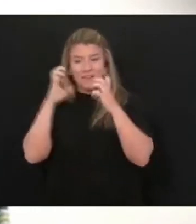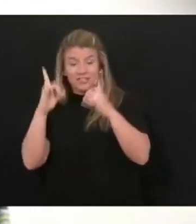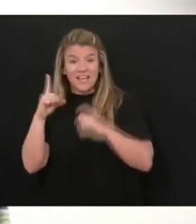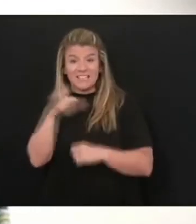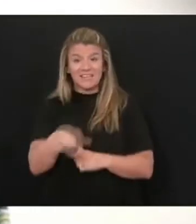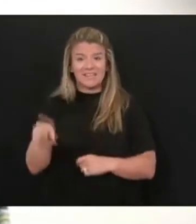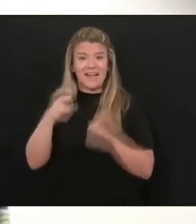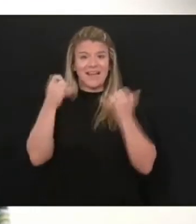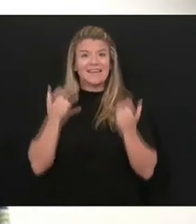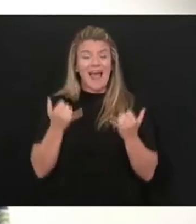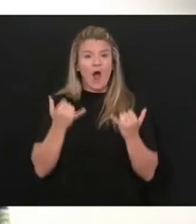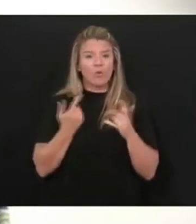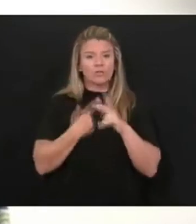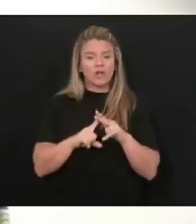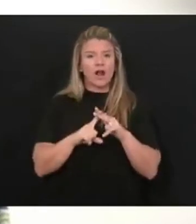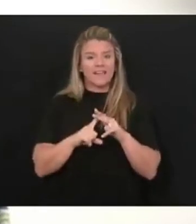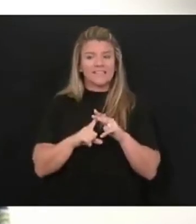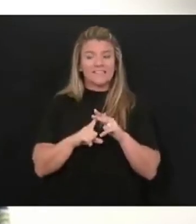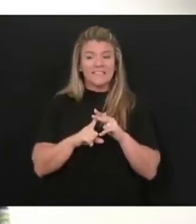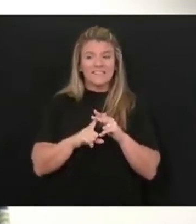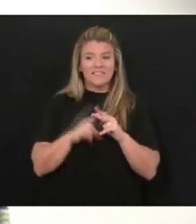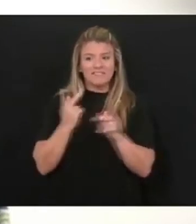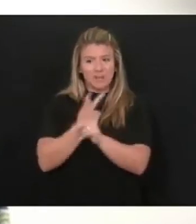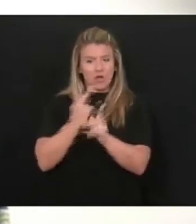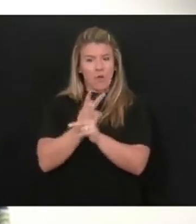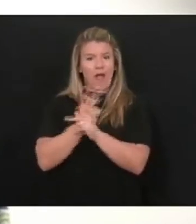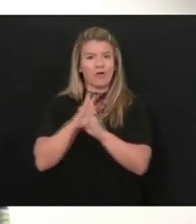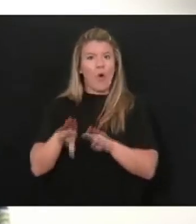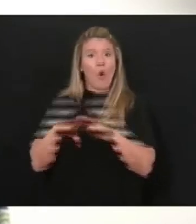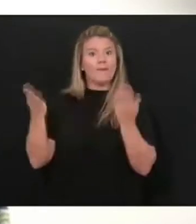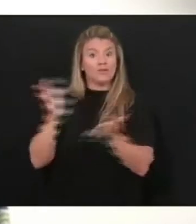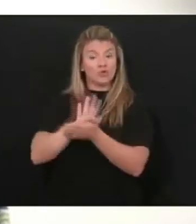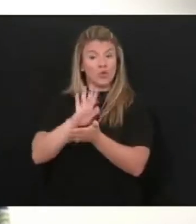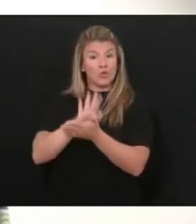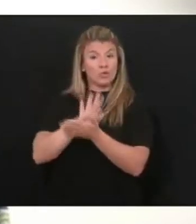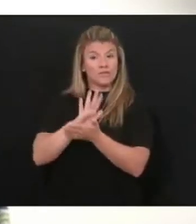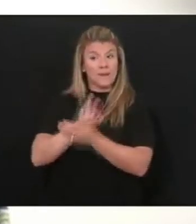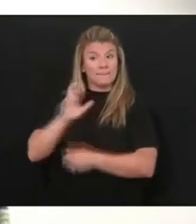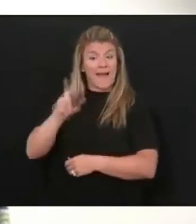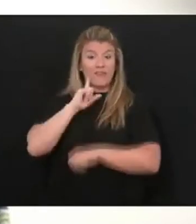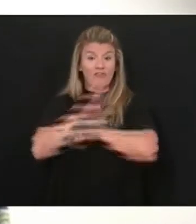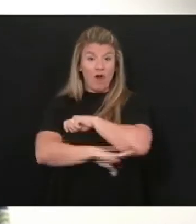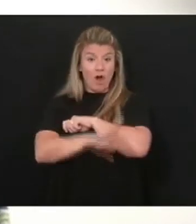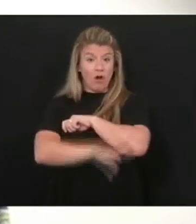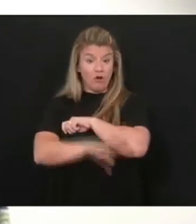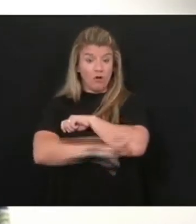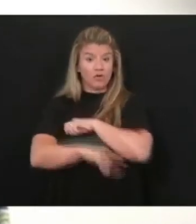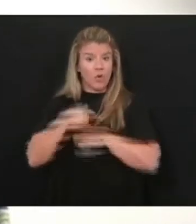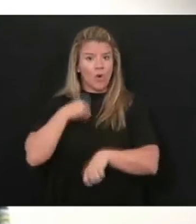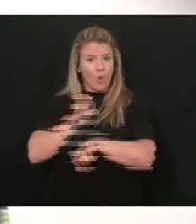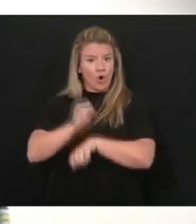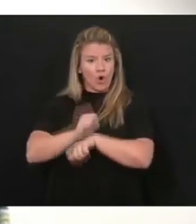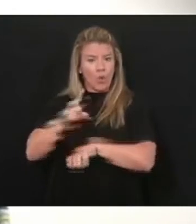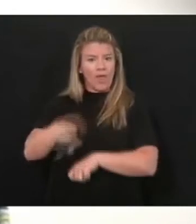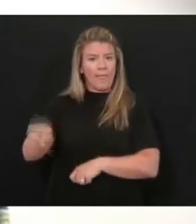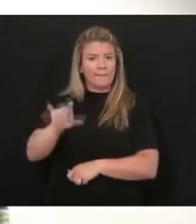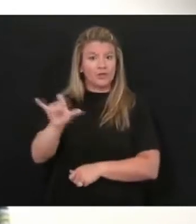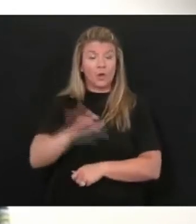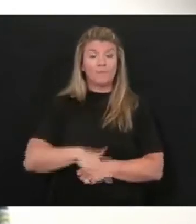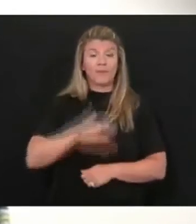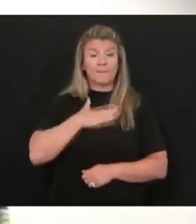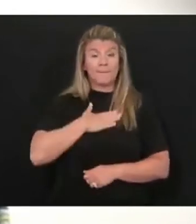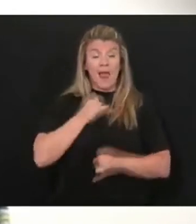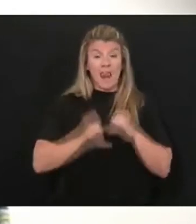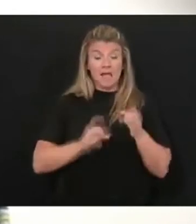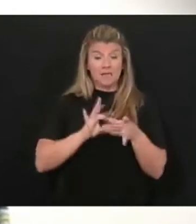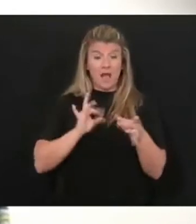plans to open back up schools and higher education in the fall. Last thing I'd like to leave everybody with is a little bit